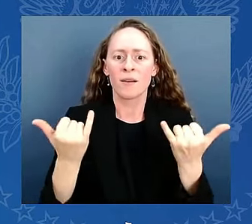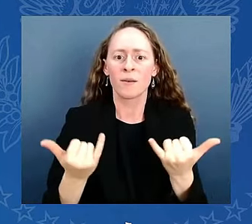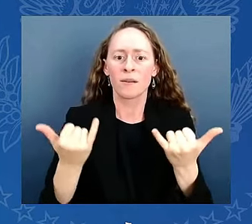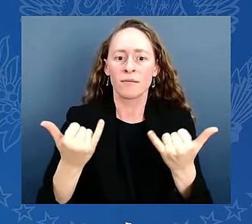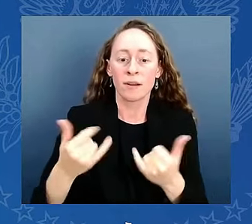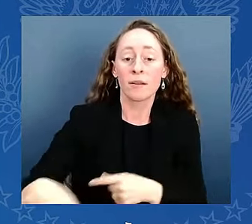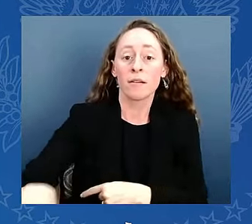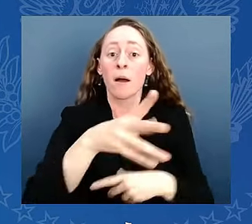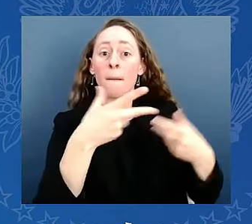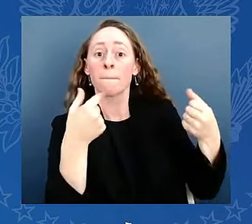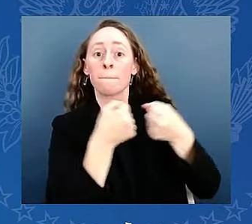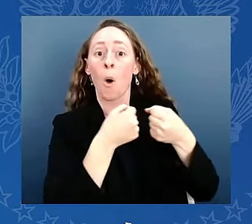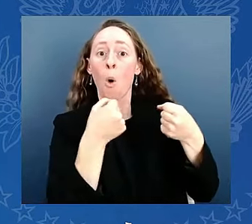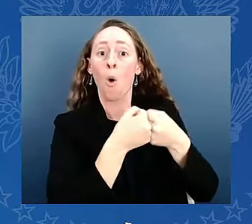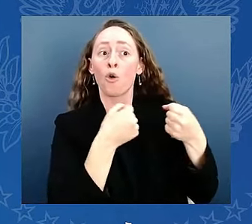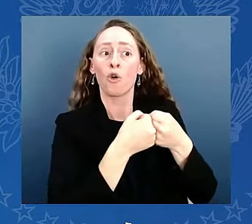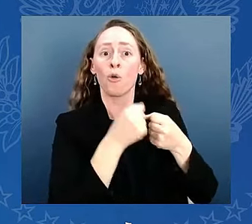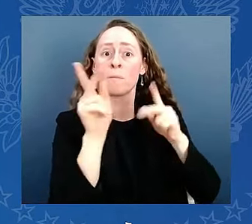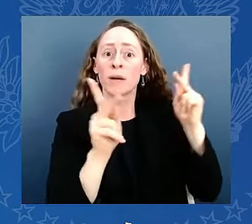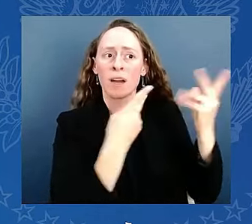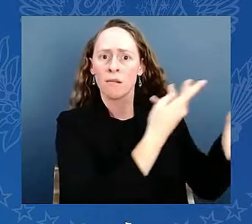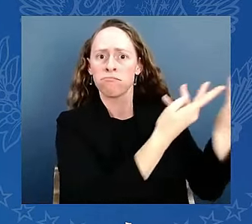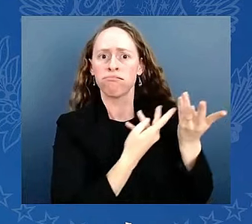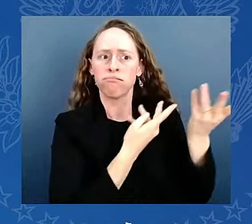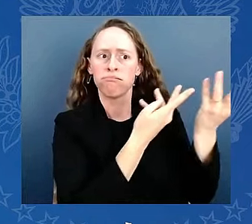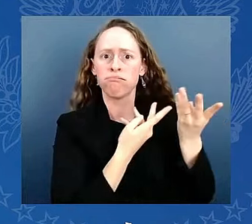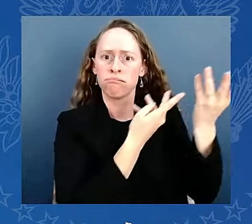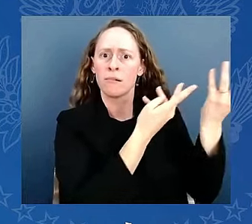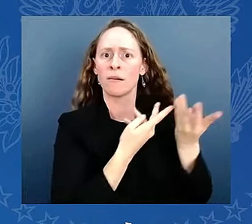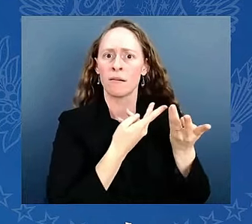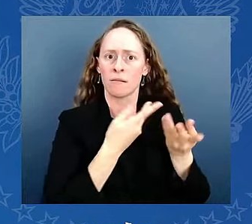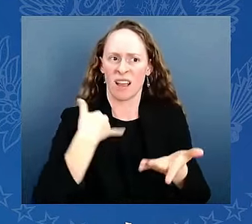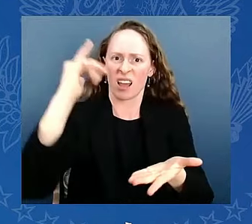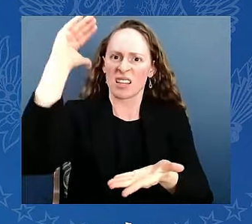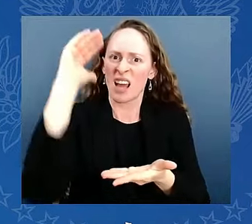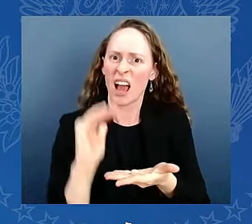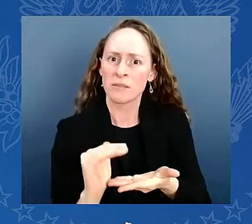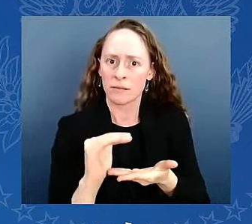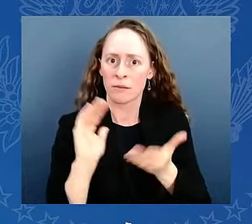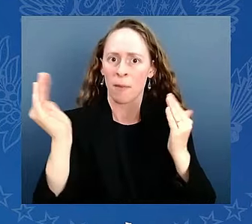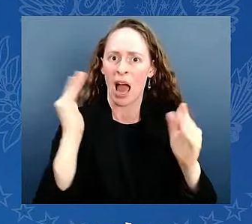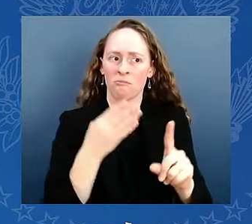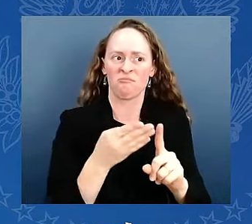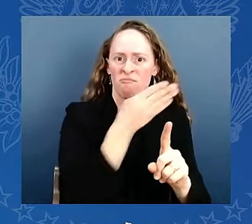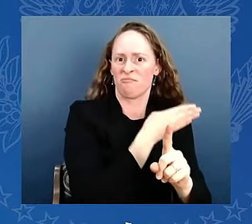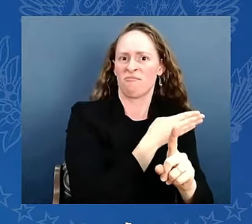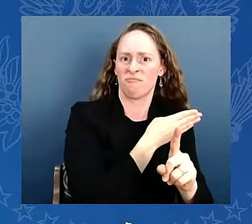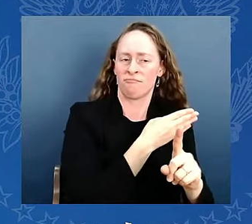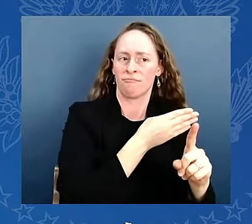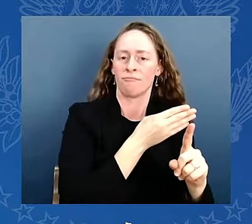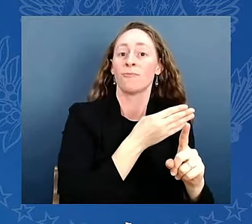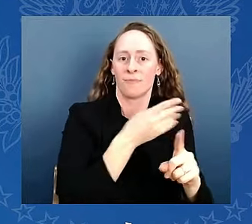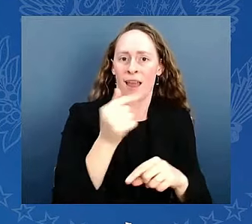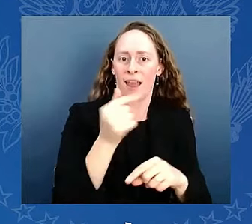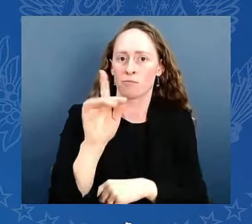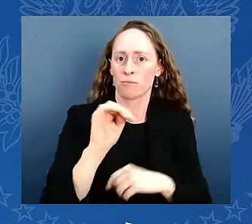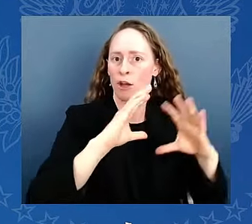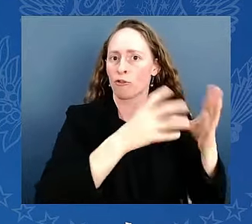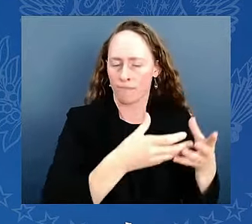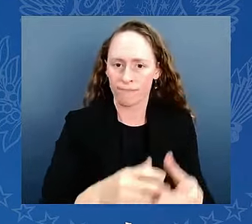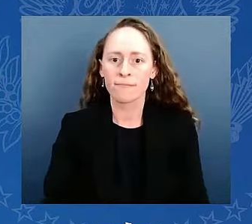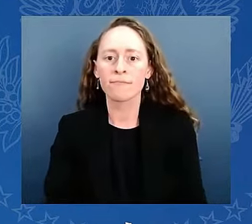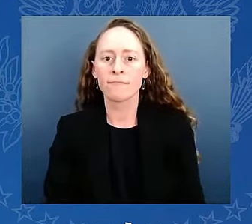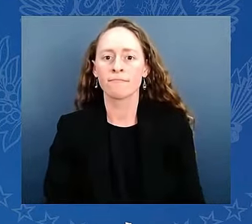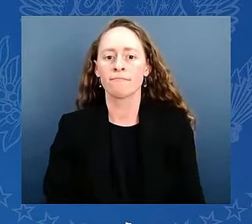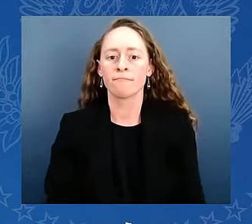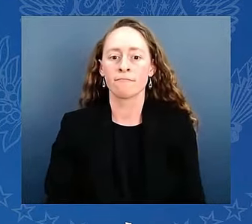commitment to appoint the first black woman to the Supreme Court of the United States of America. I also kept my commitment to have an administration that